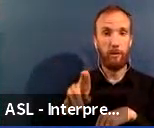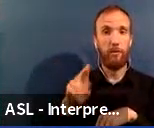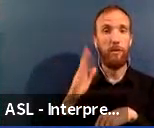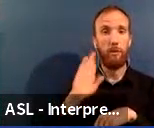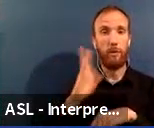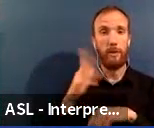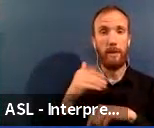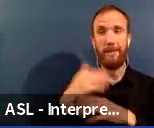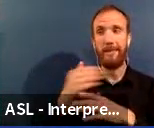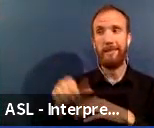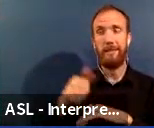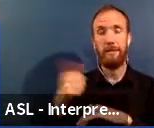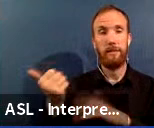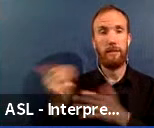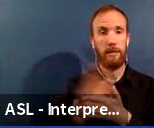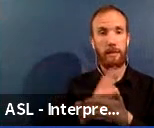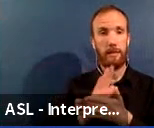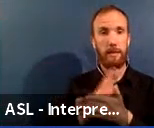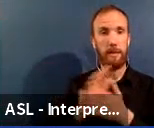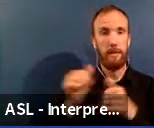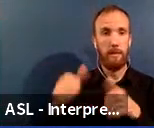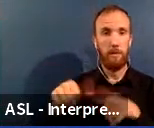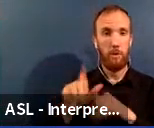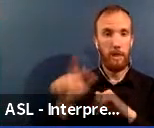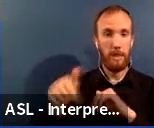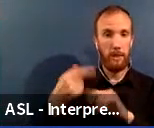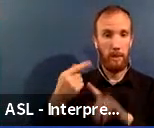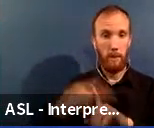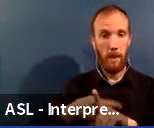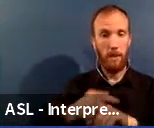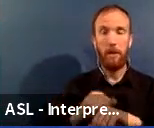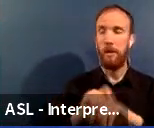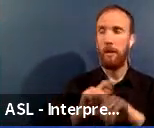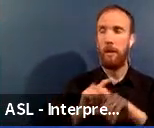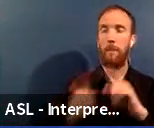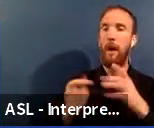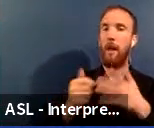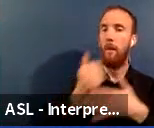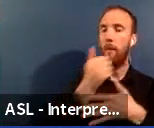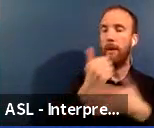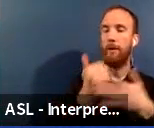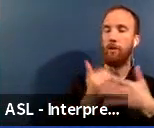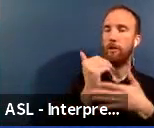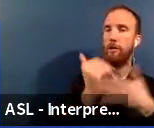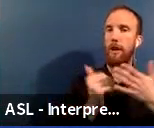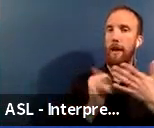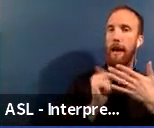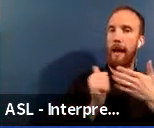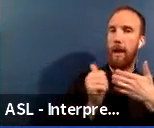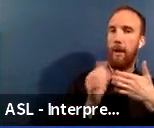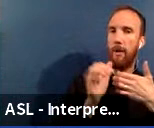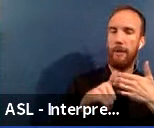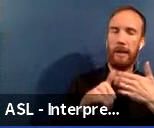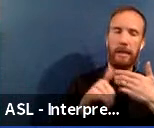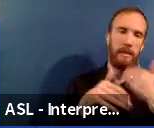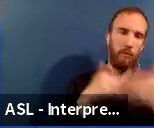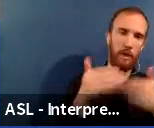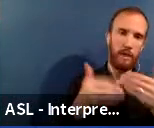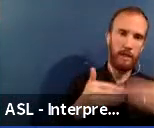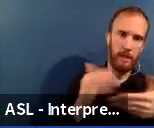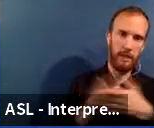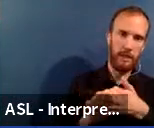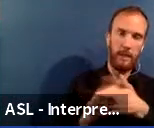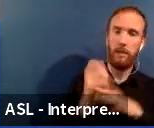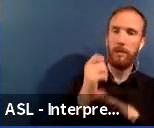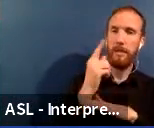prioritization, again, it's a process. And since systems are dynamic, we